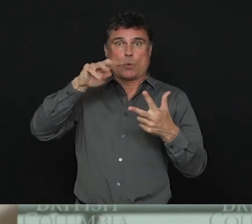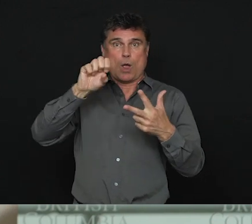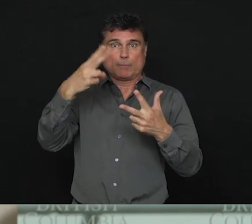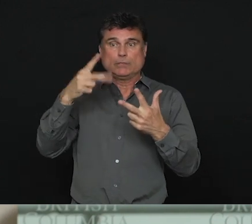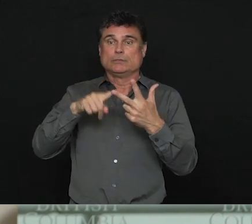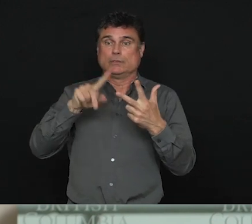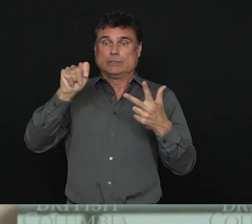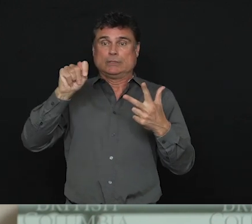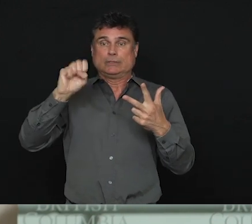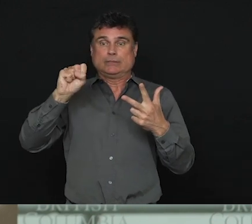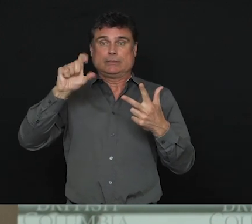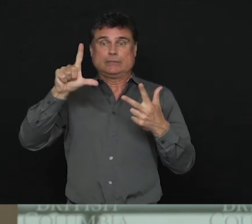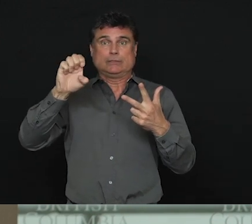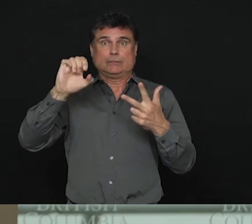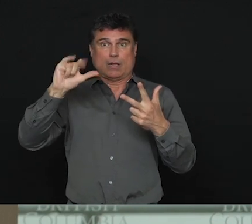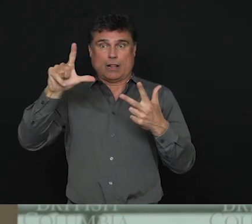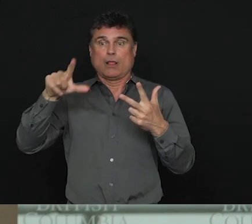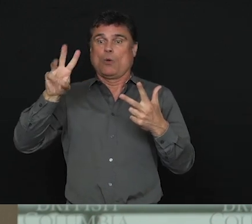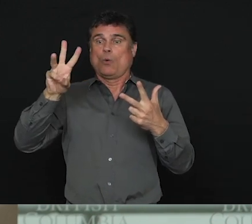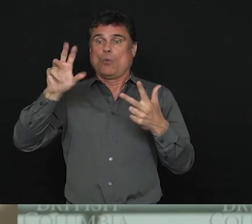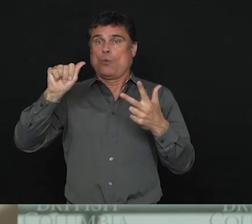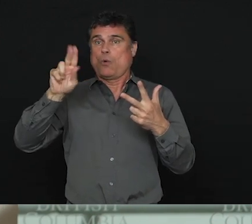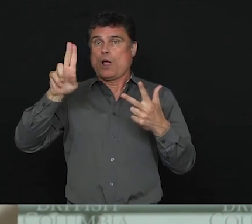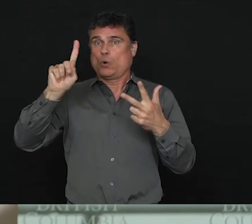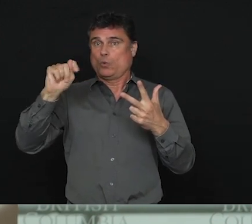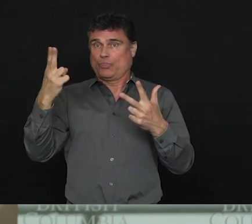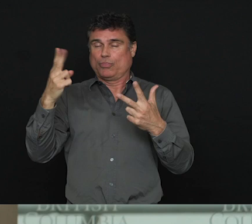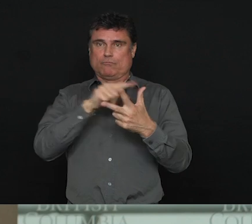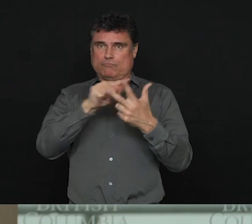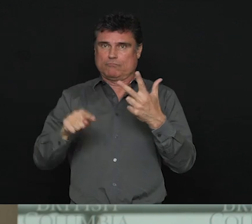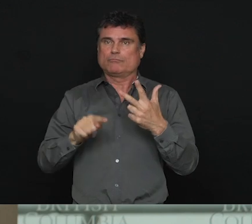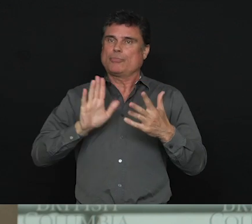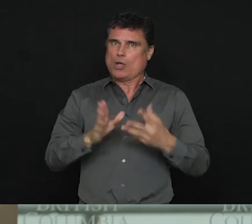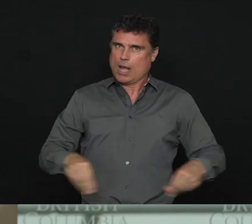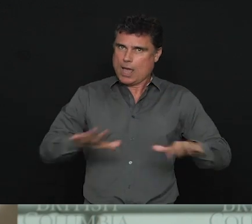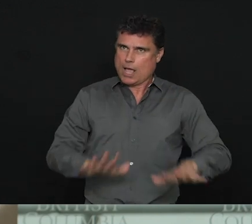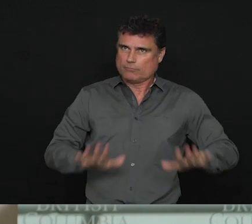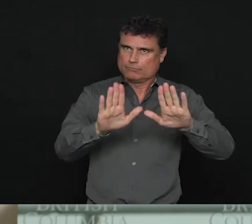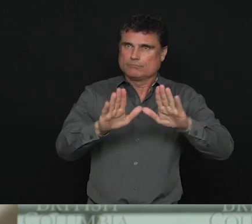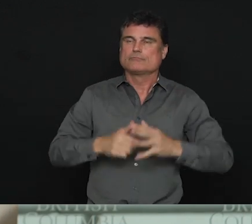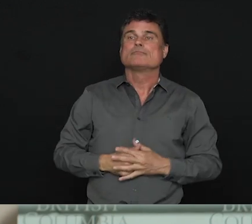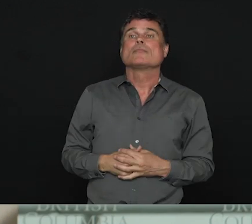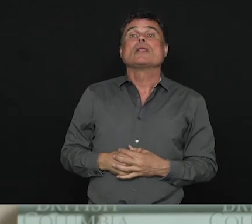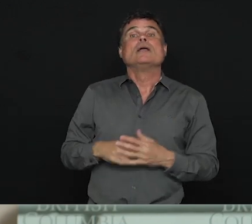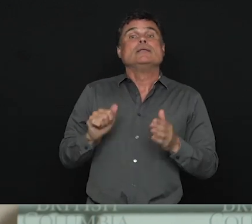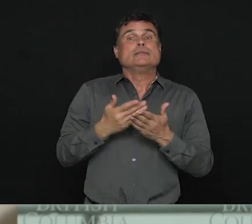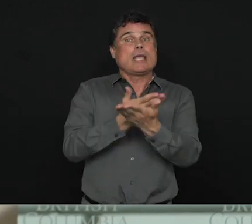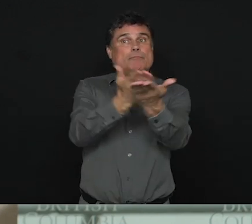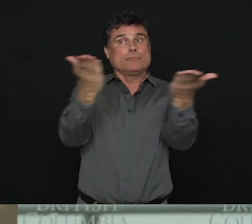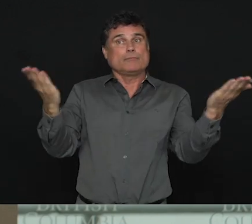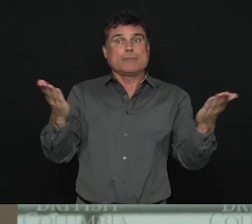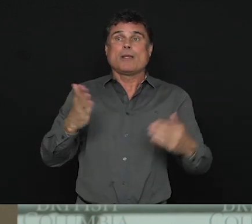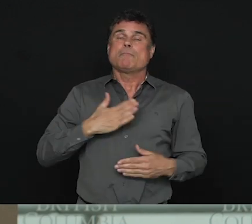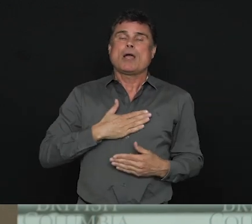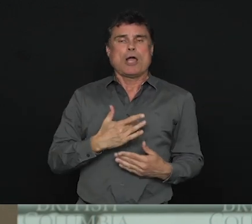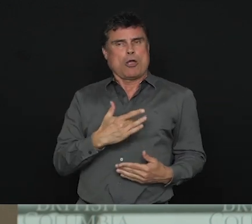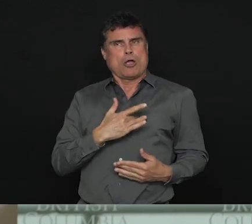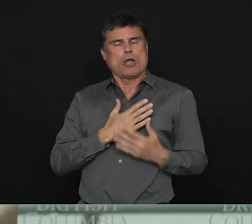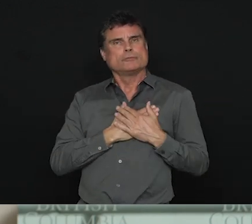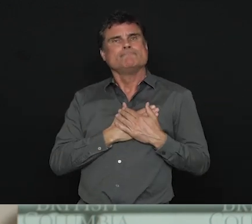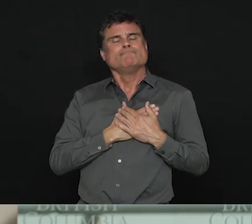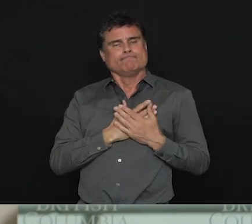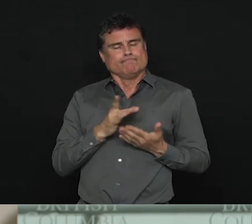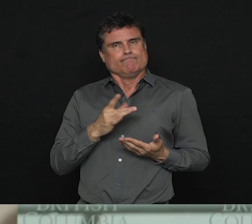heart is heavy as we navigate these difficult times. We have lost people to this pandemic. We're worried about our friends,